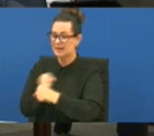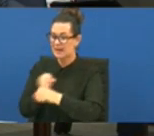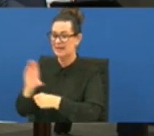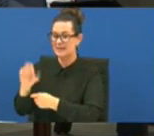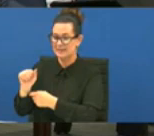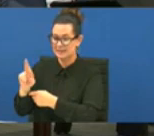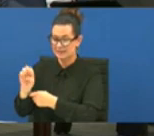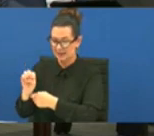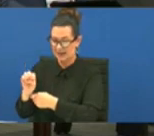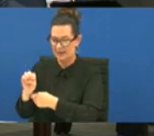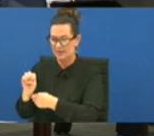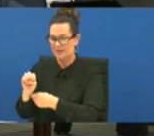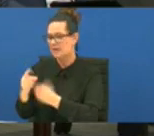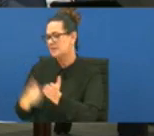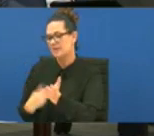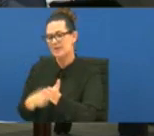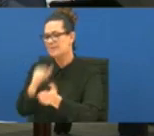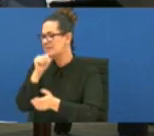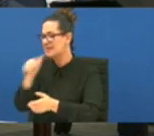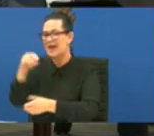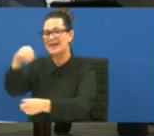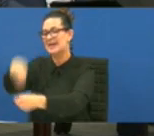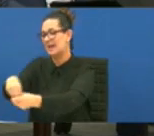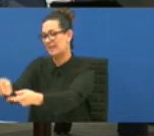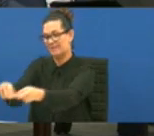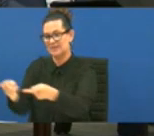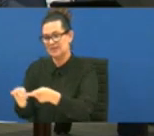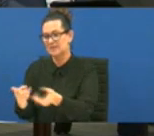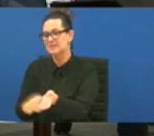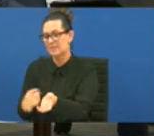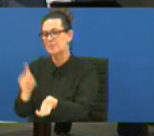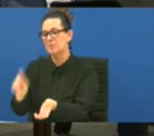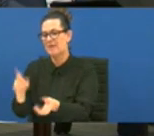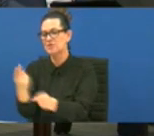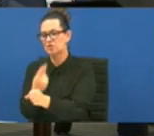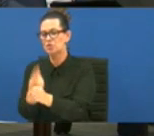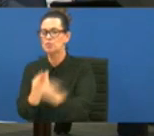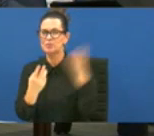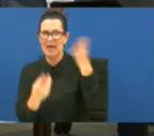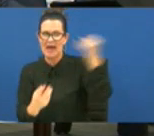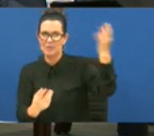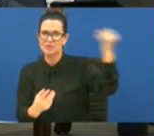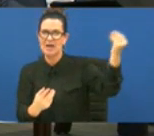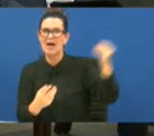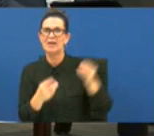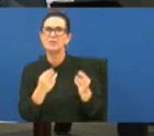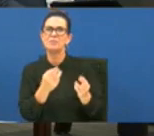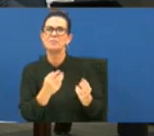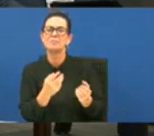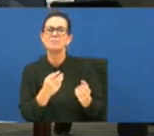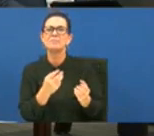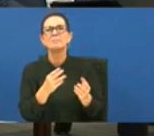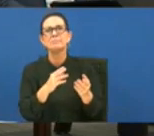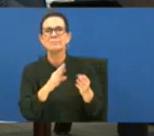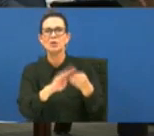and sometimes that's not within the facility sometimes we do have to utilize our community okay thank you it just sounds like we're going to be doing it some